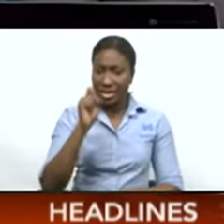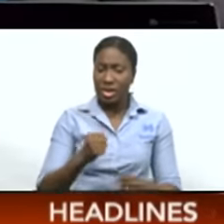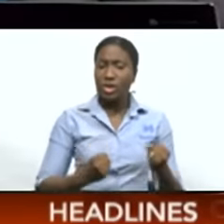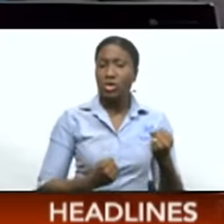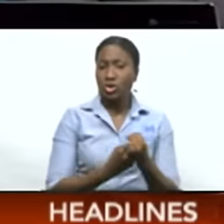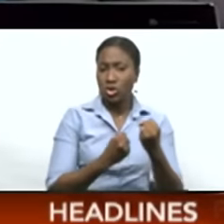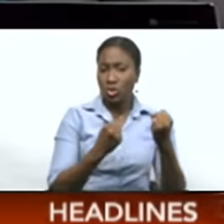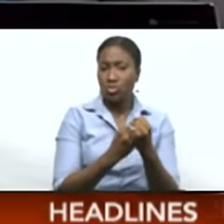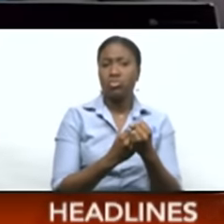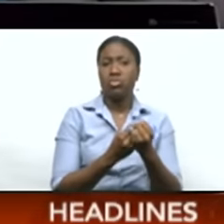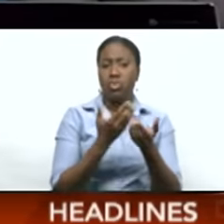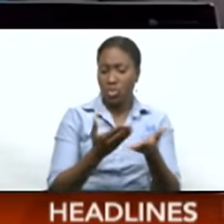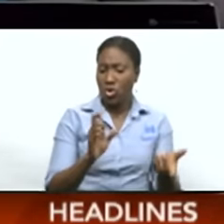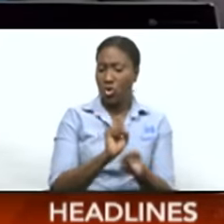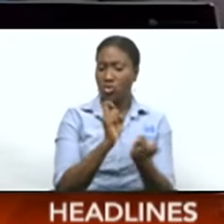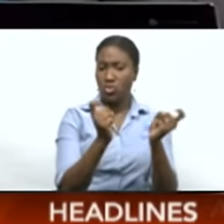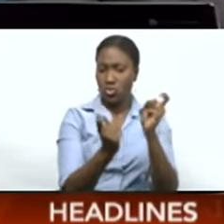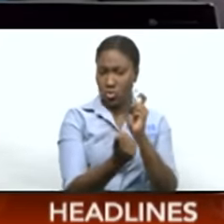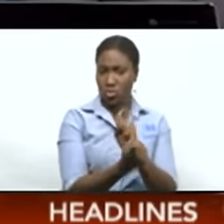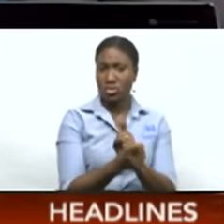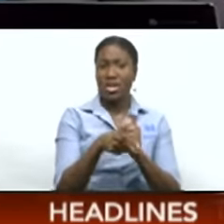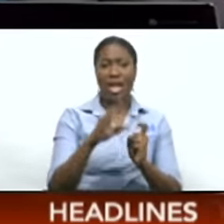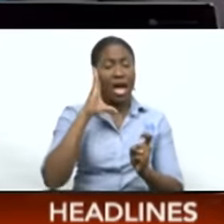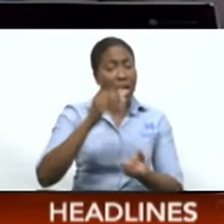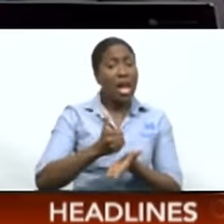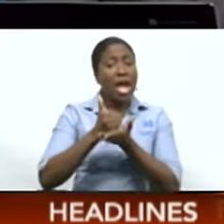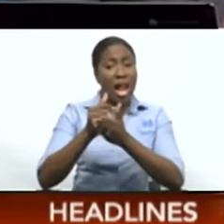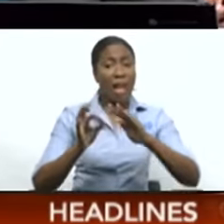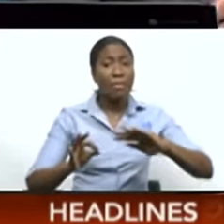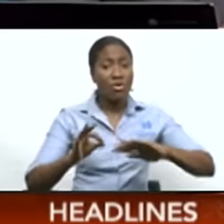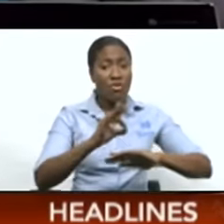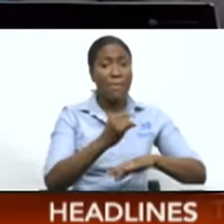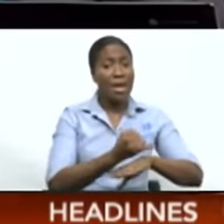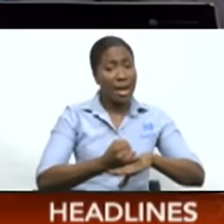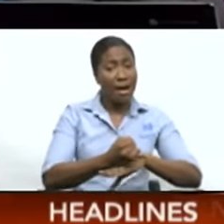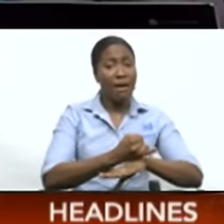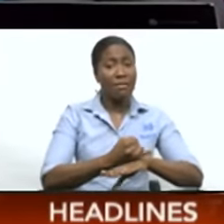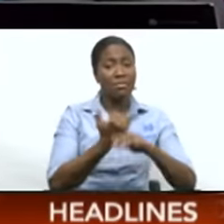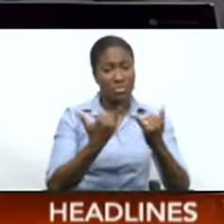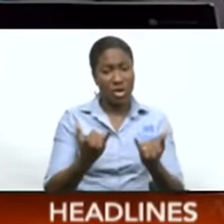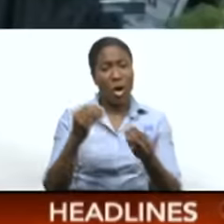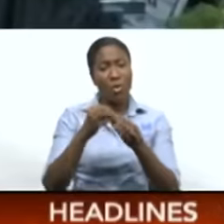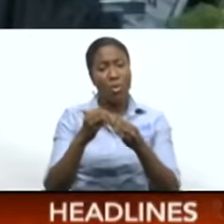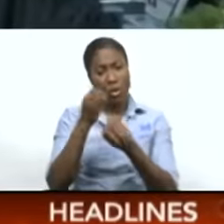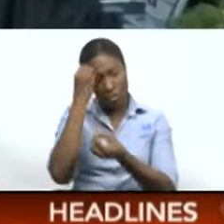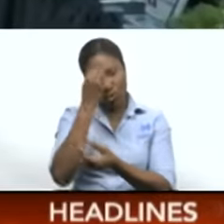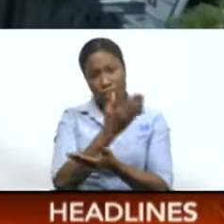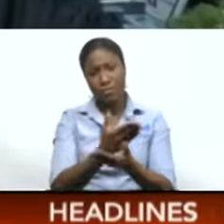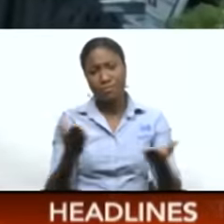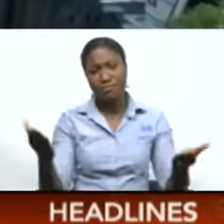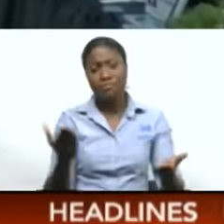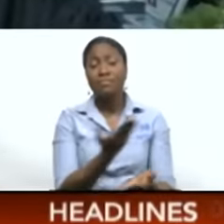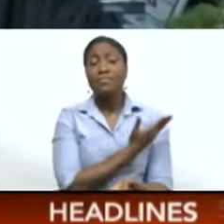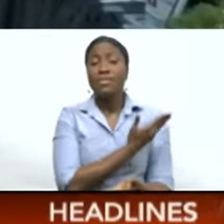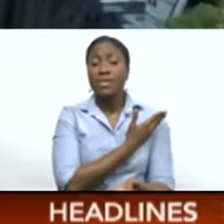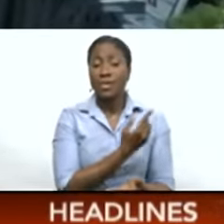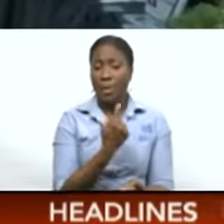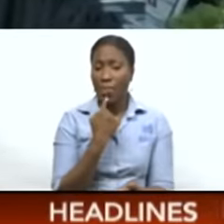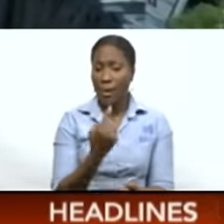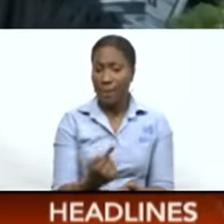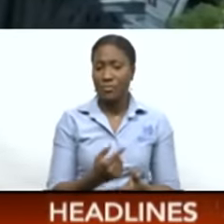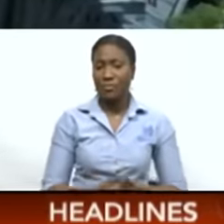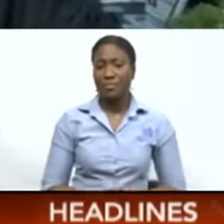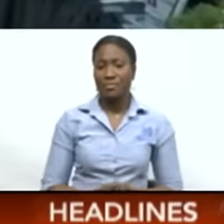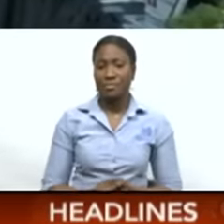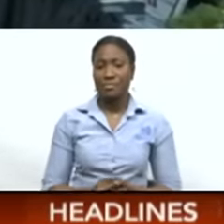reform was one area that could benefit Caribbean islands. Here's Jesse Ramdeo with more. The curtains have come down